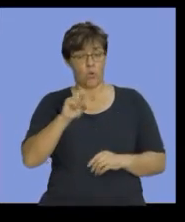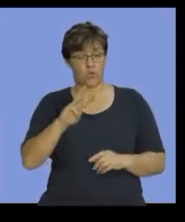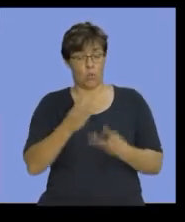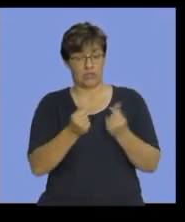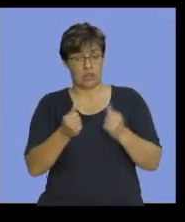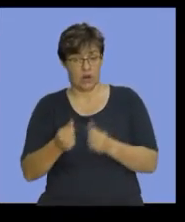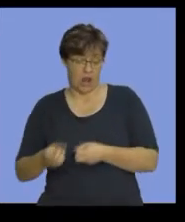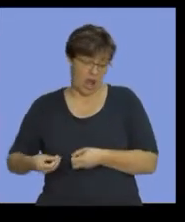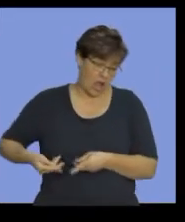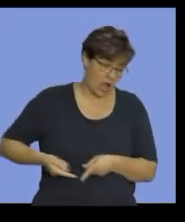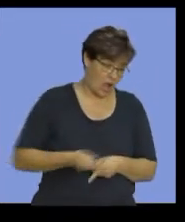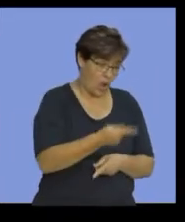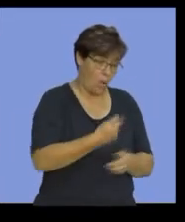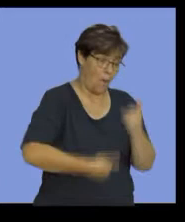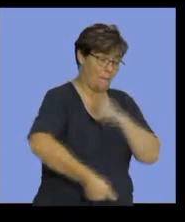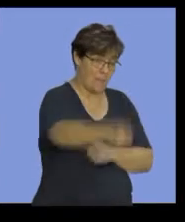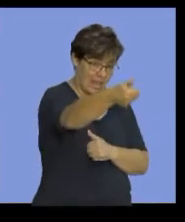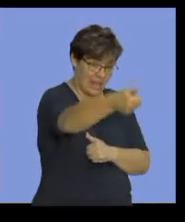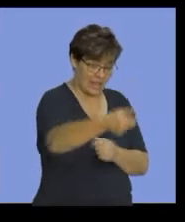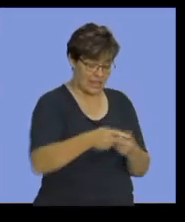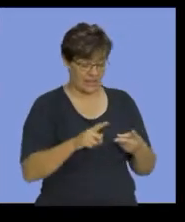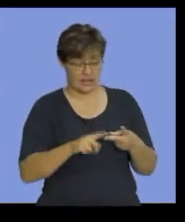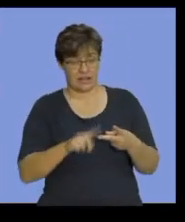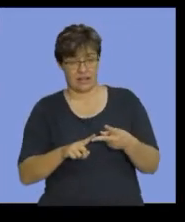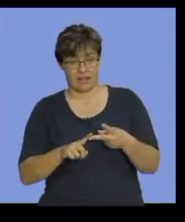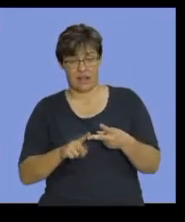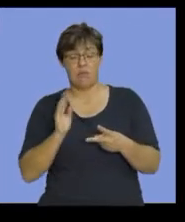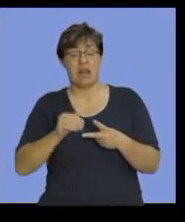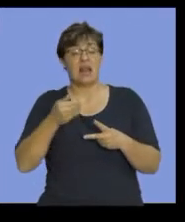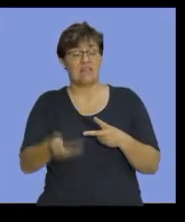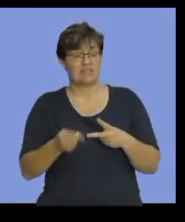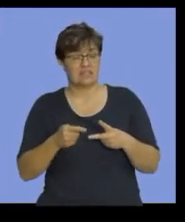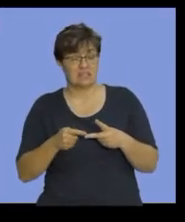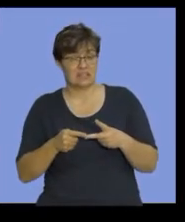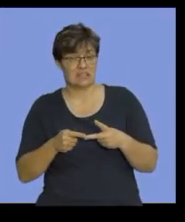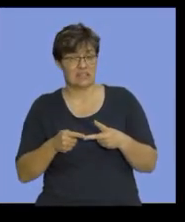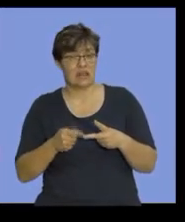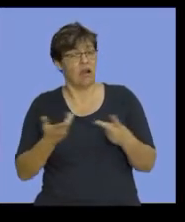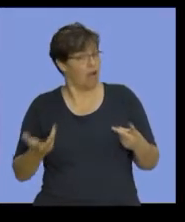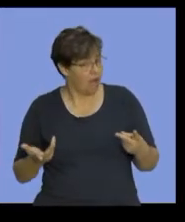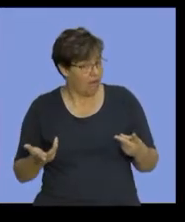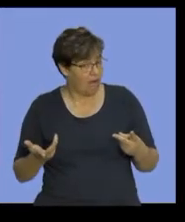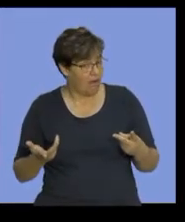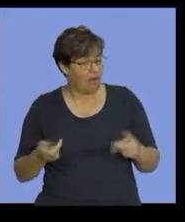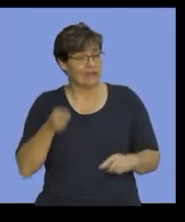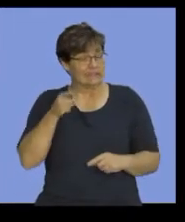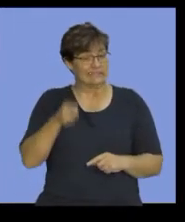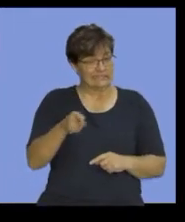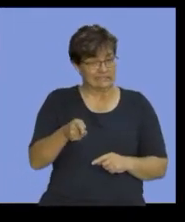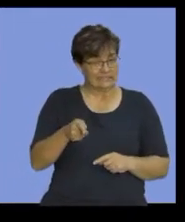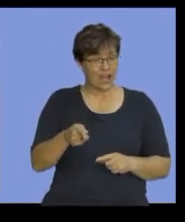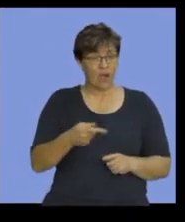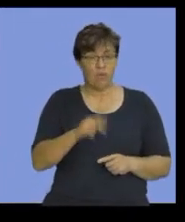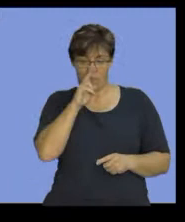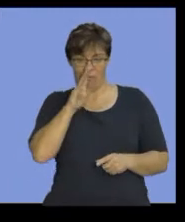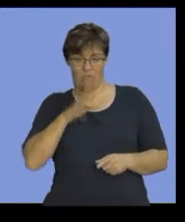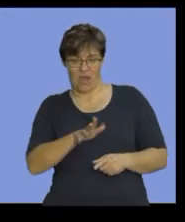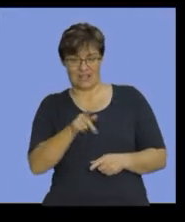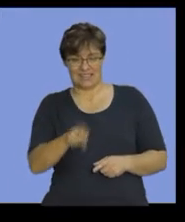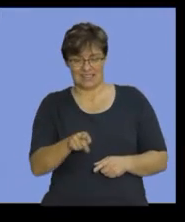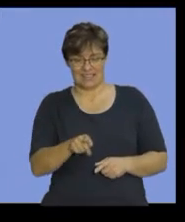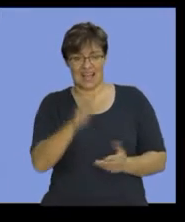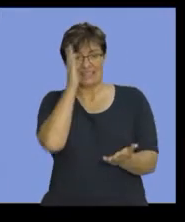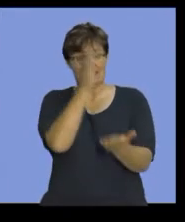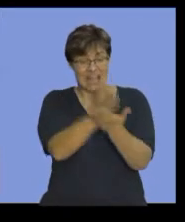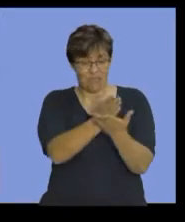that are going out because of return and because of what I got left over. And voila, there's the figure you're looking for. The